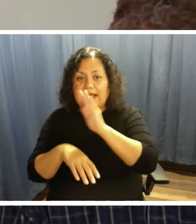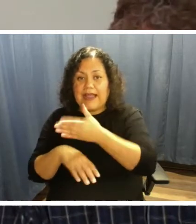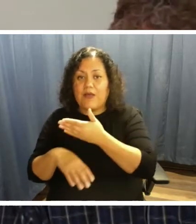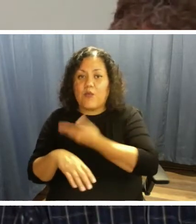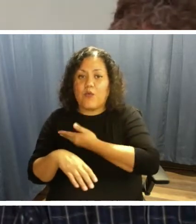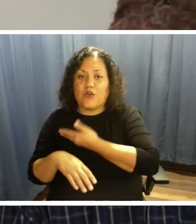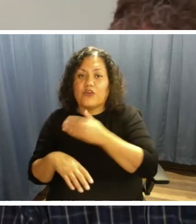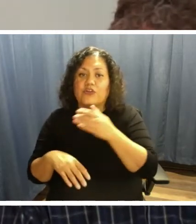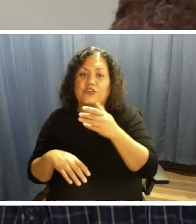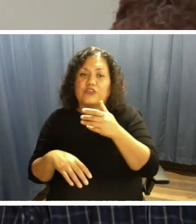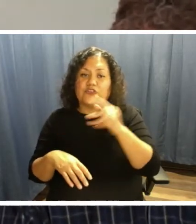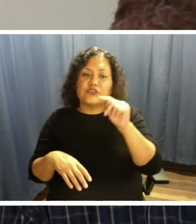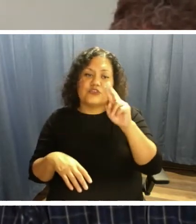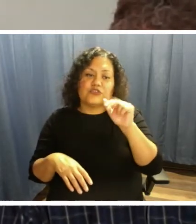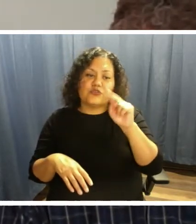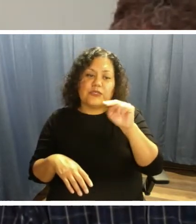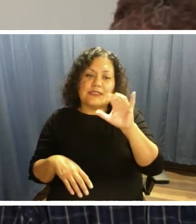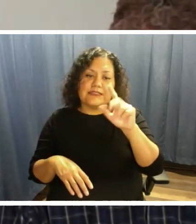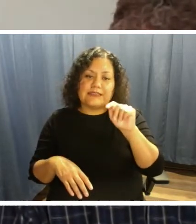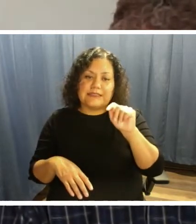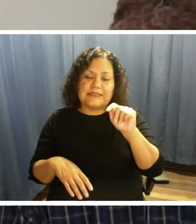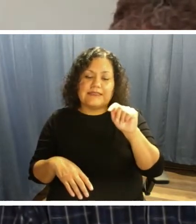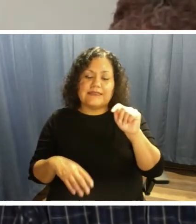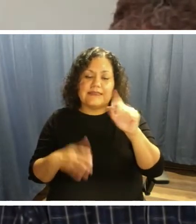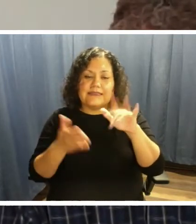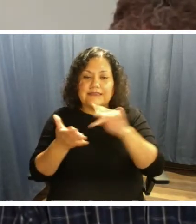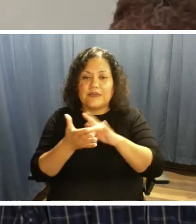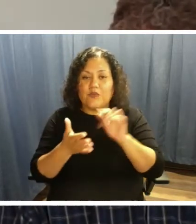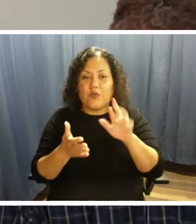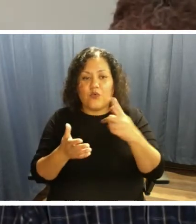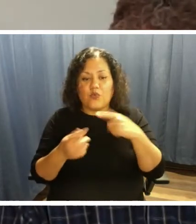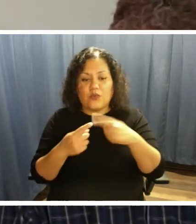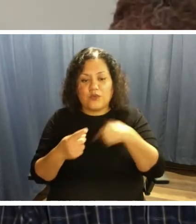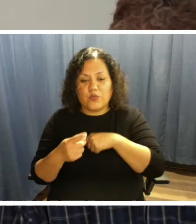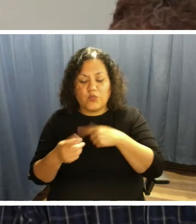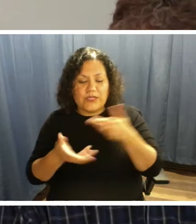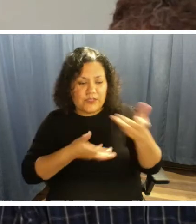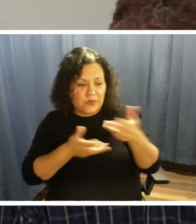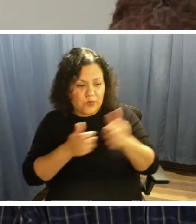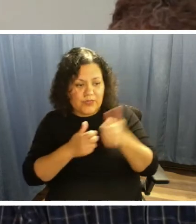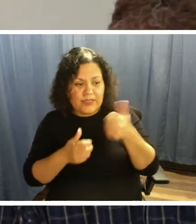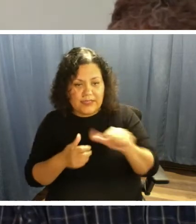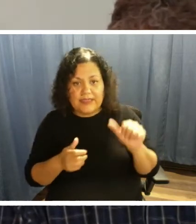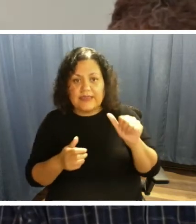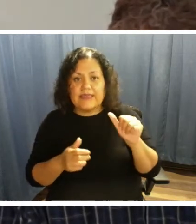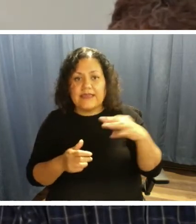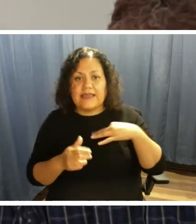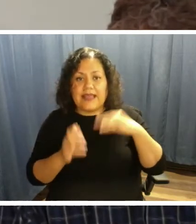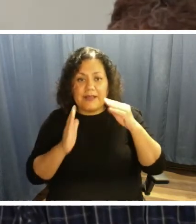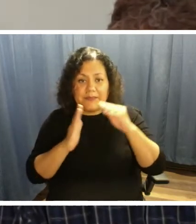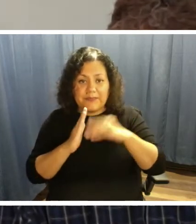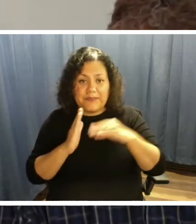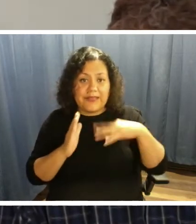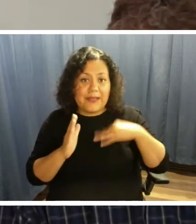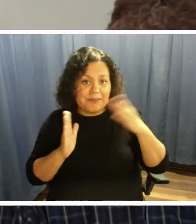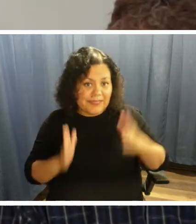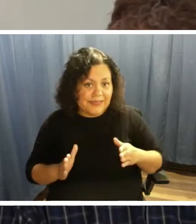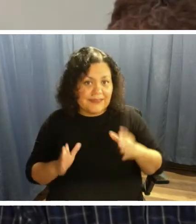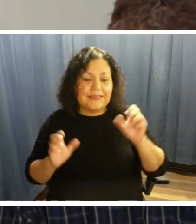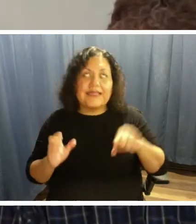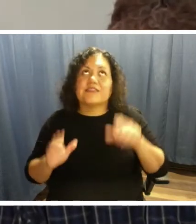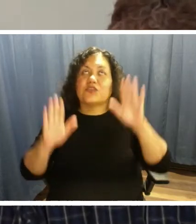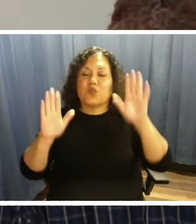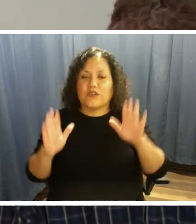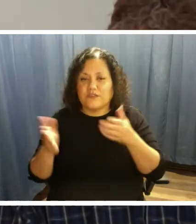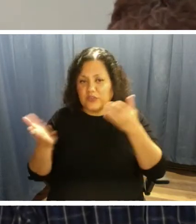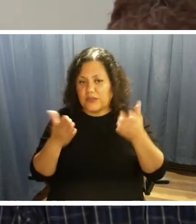you know, also with us when we interact with any VIA Trans applicants. So, yes, it is a great service. And all